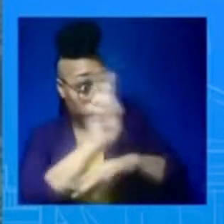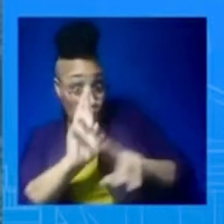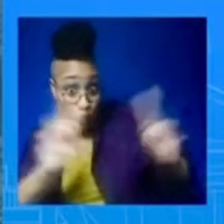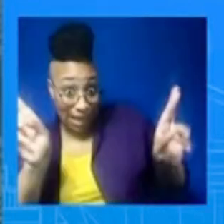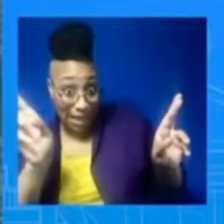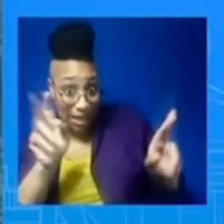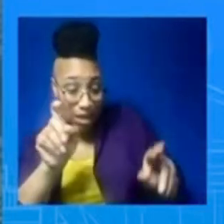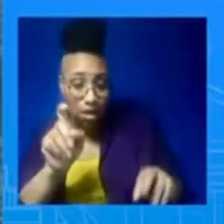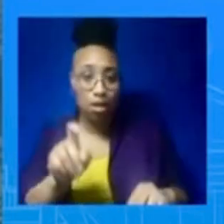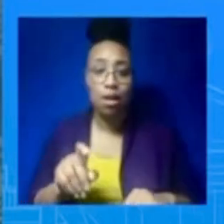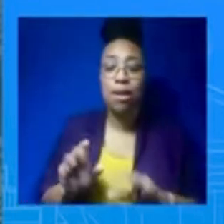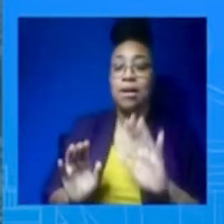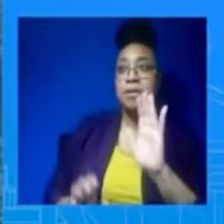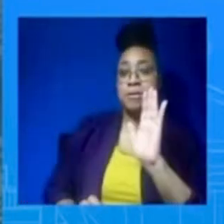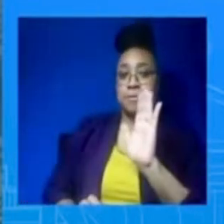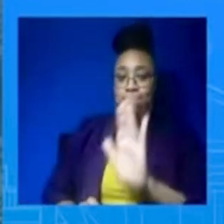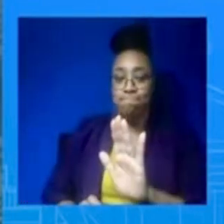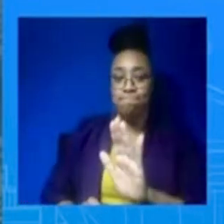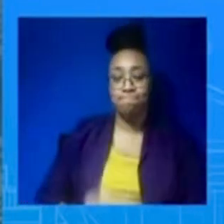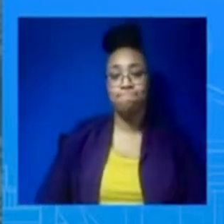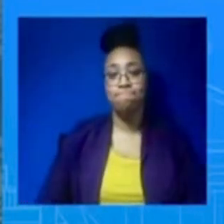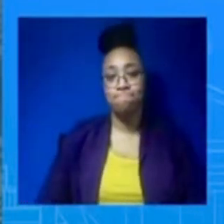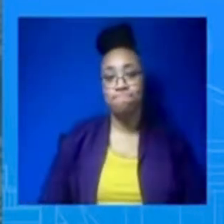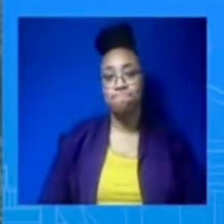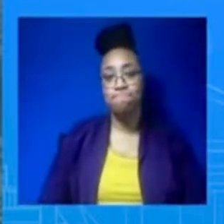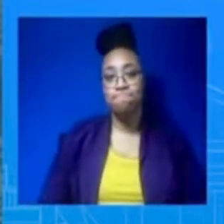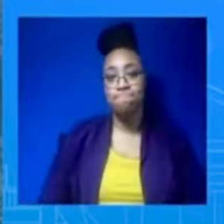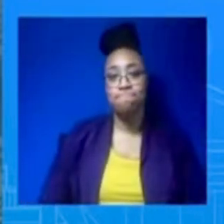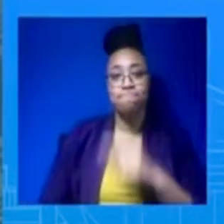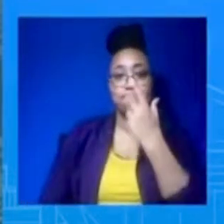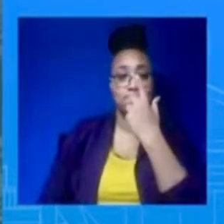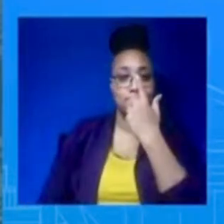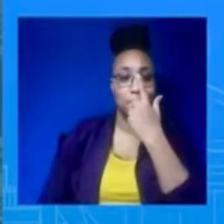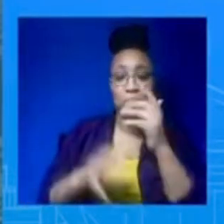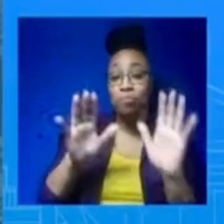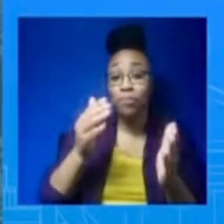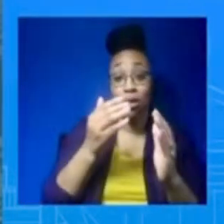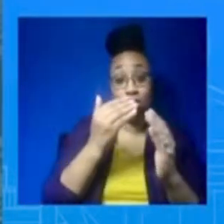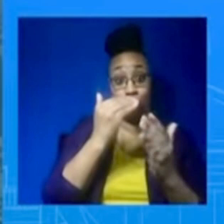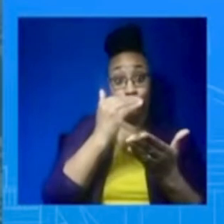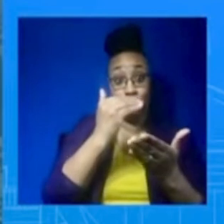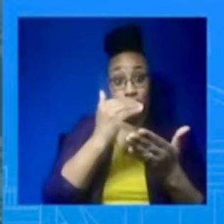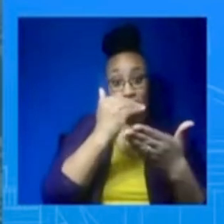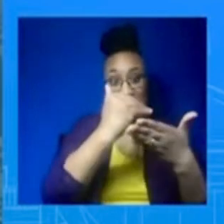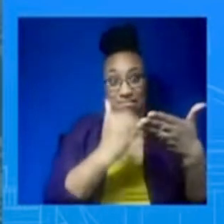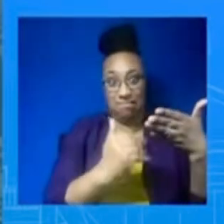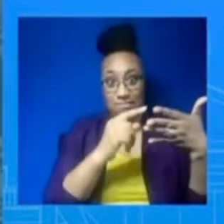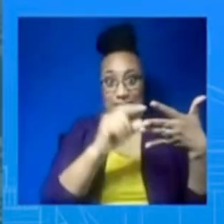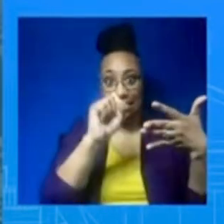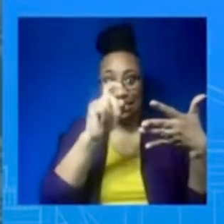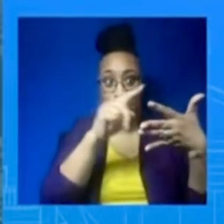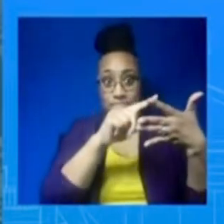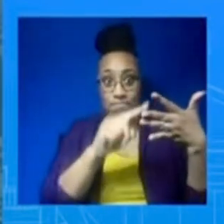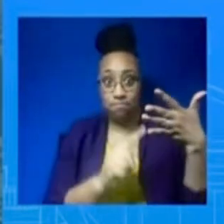deliberate, thoughtful decision-making process here should there be another track. There aren't any right now. I can't give you a timeline